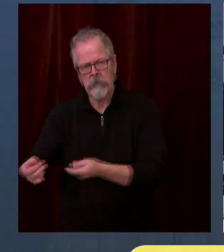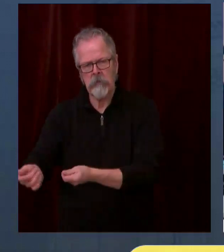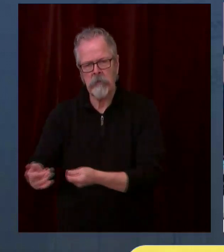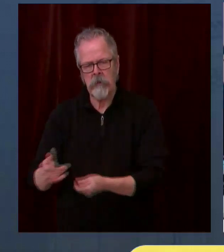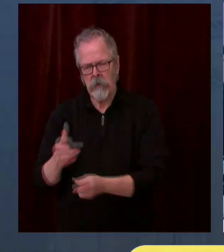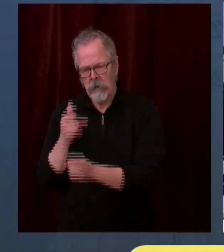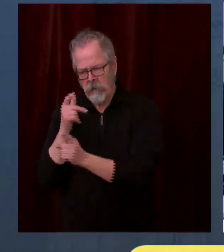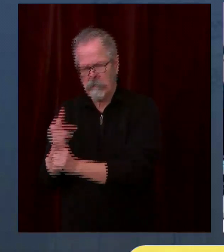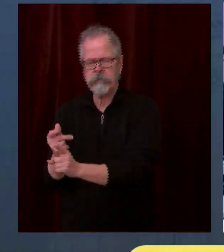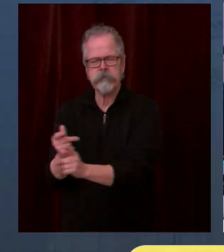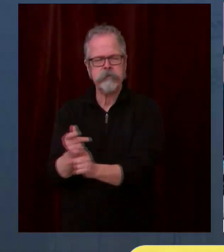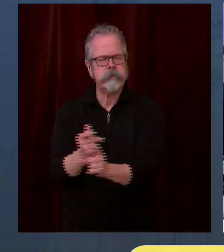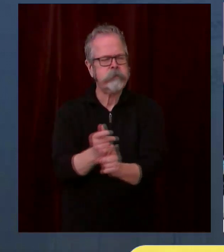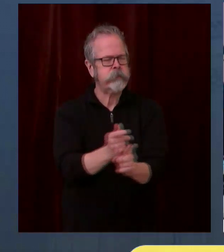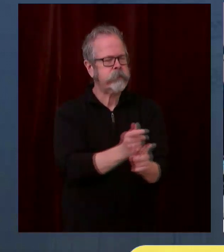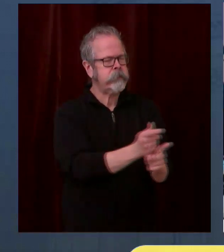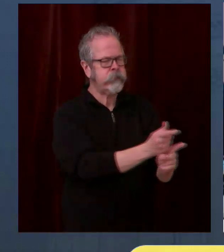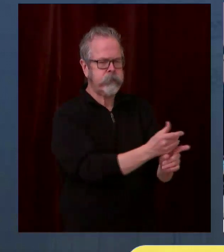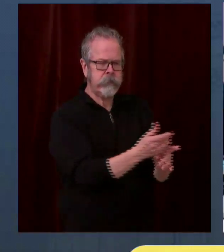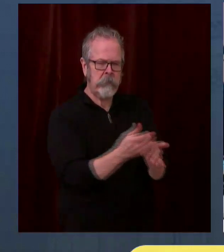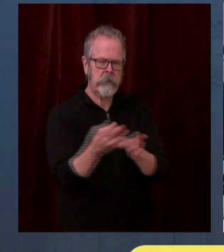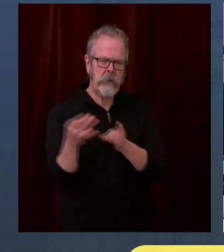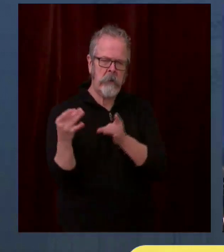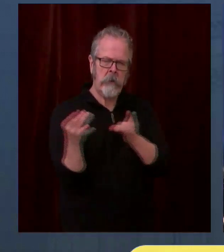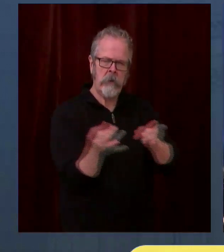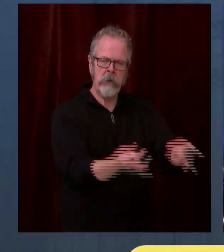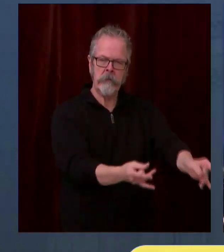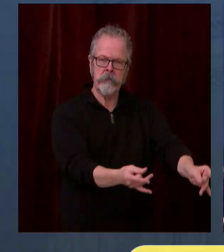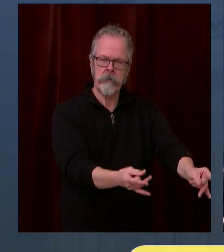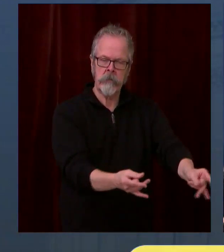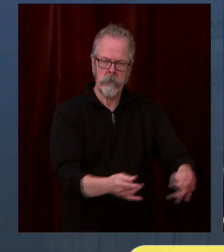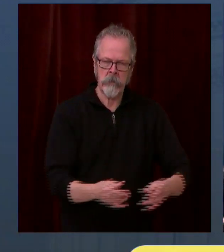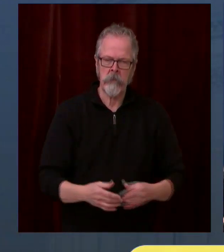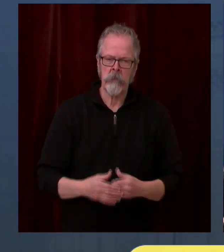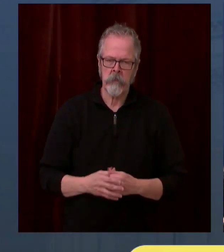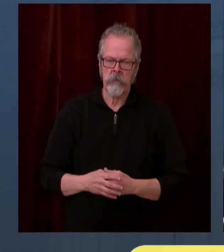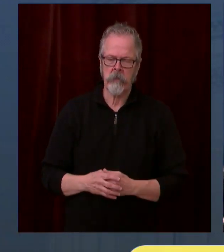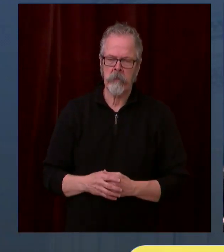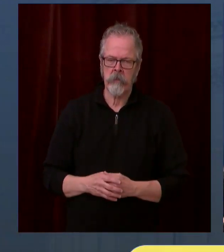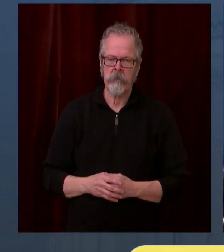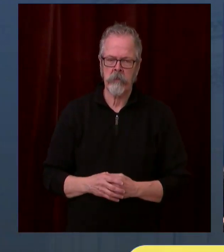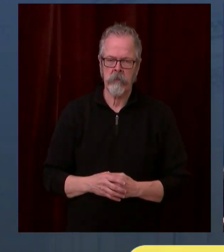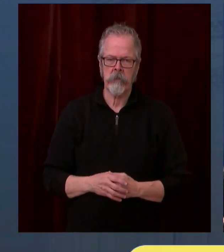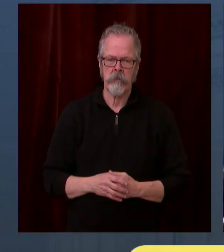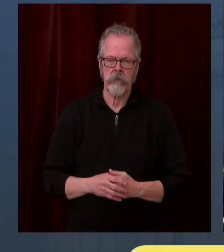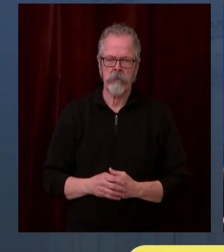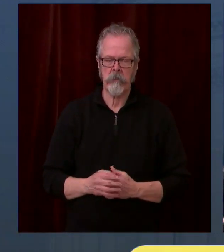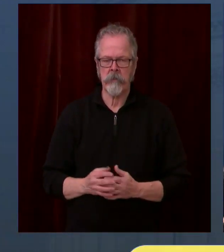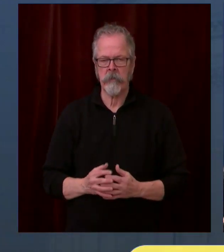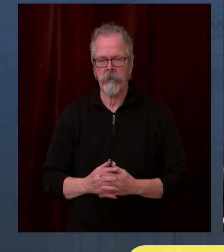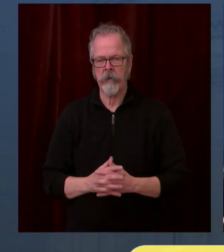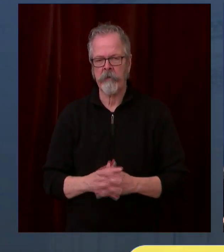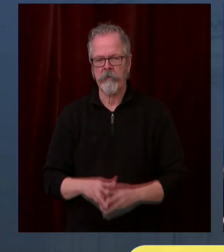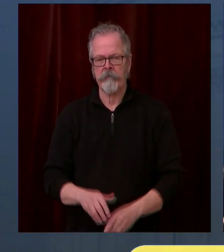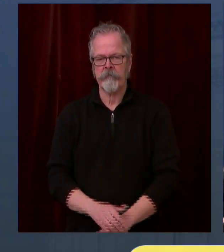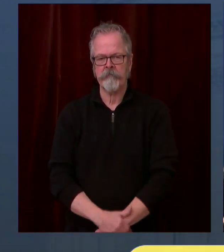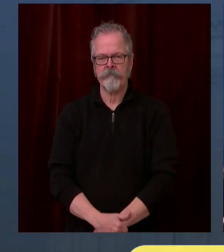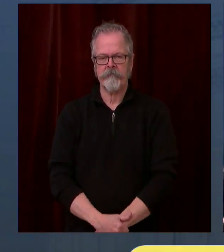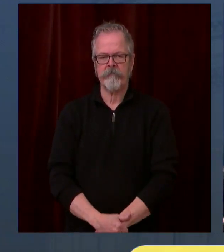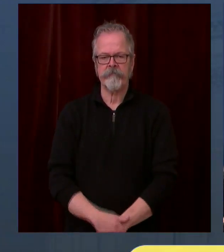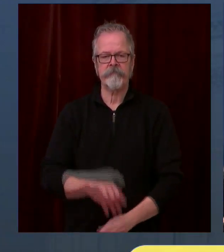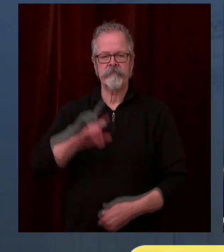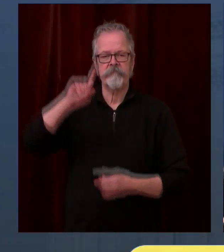bear on vaccination. I asked your third question. Look, we just don't have the luxury to drive in the rearview mirror here.